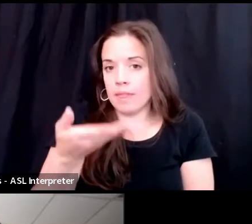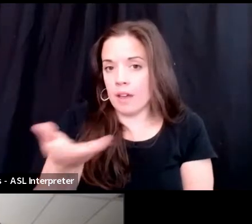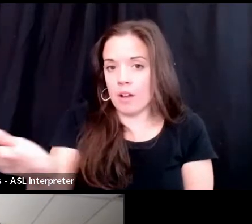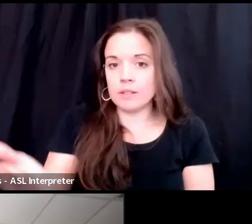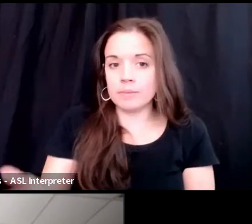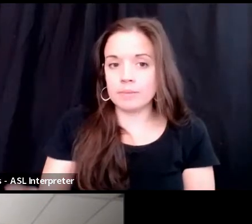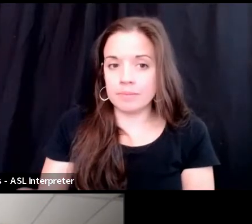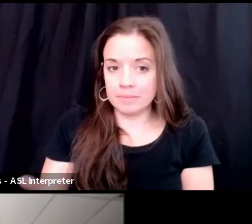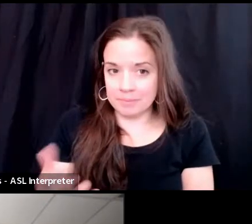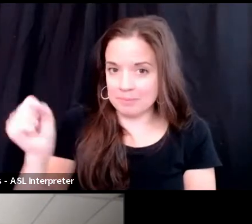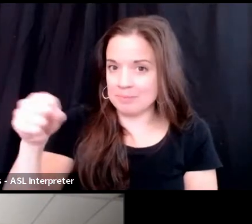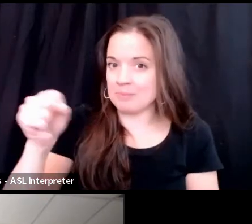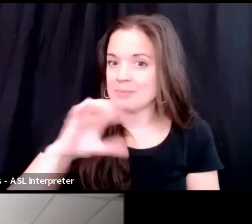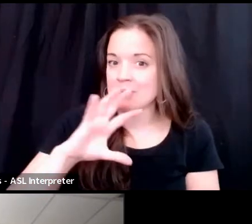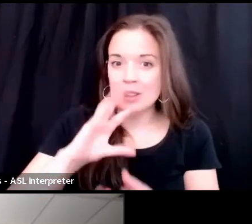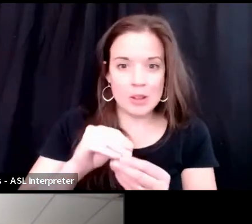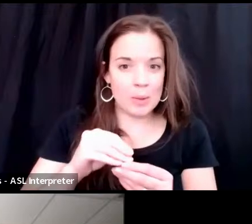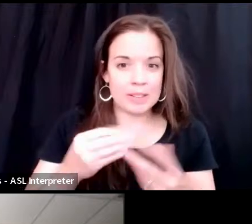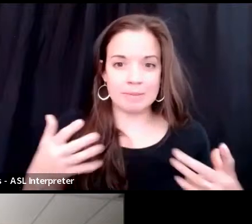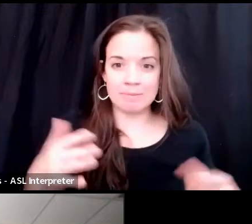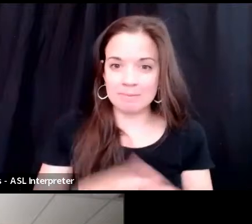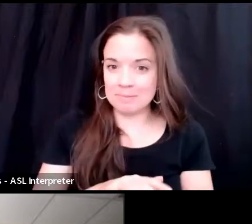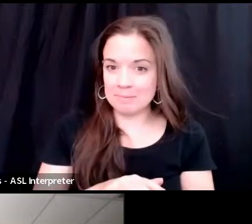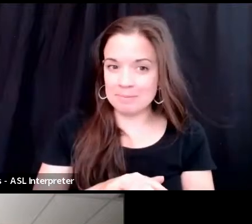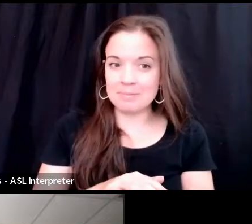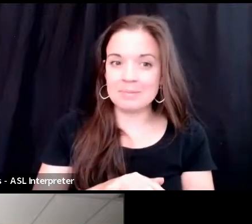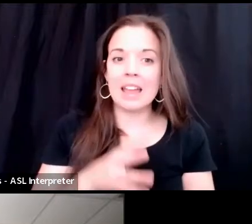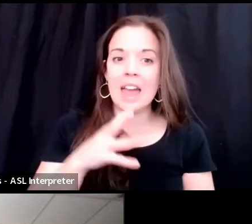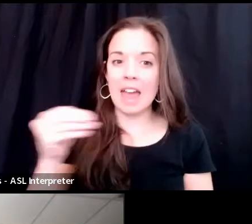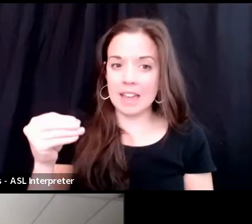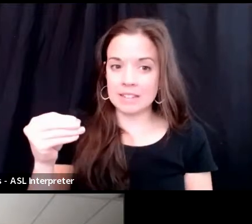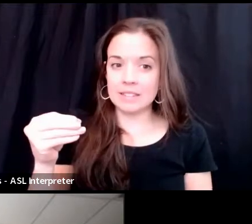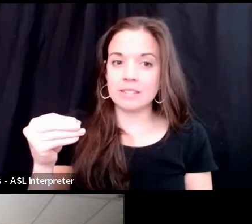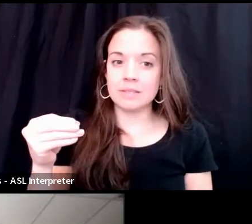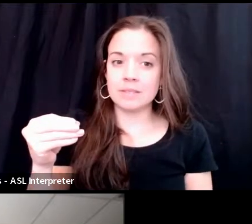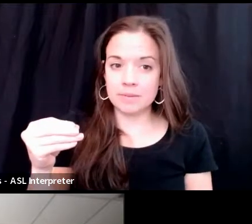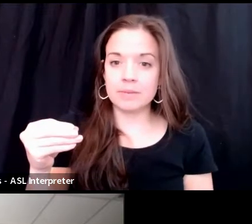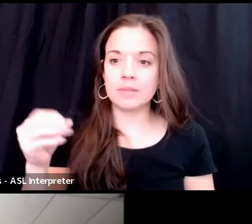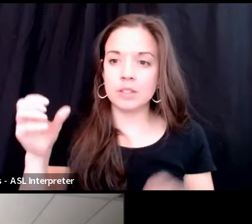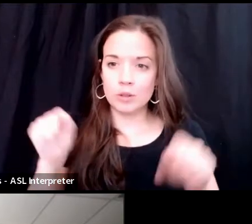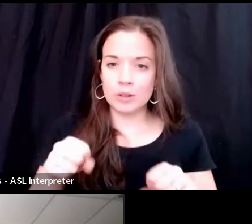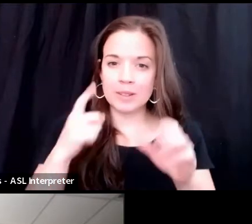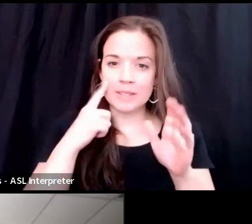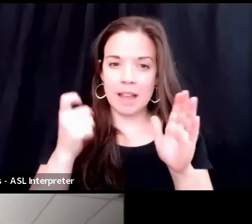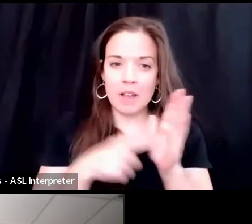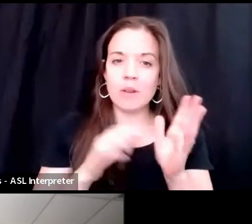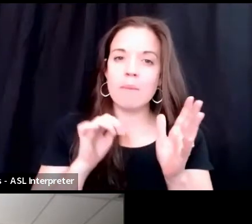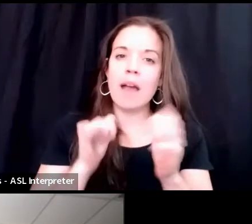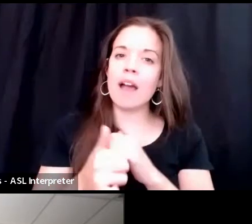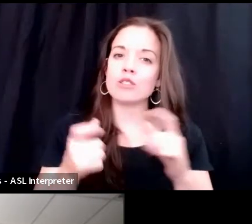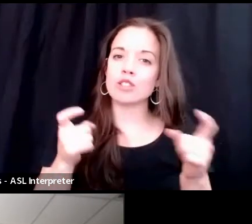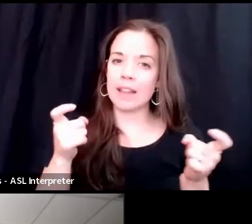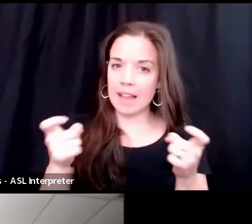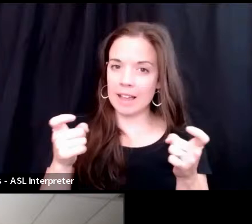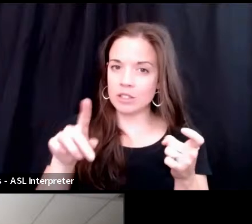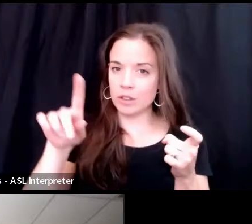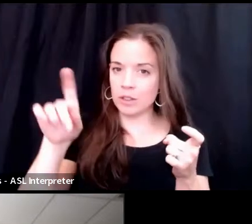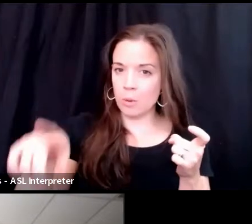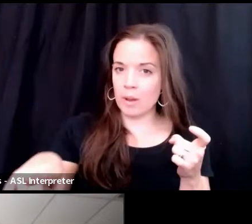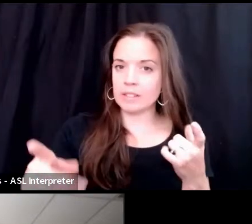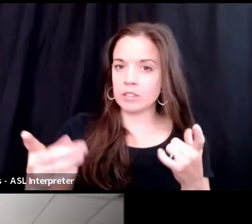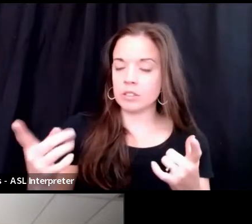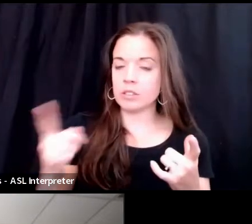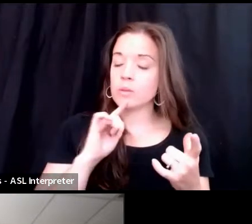Totally. And totally. And she was, you could tell from how she handled the question. She was very